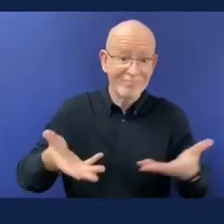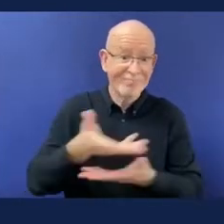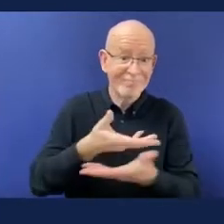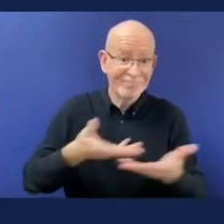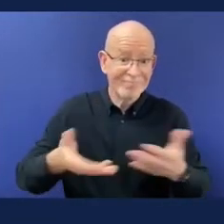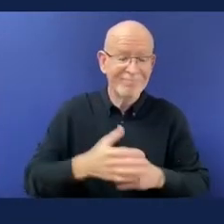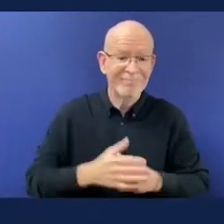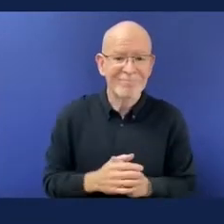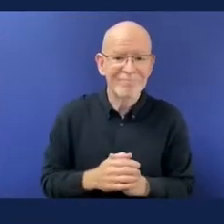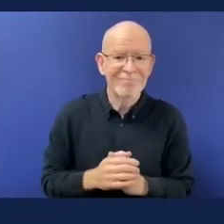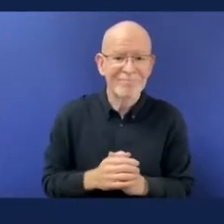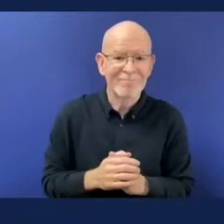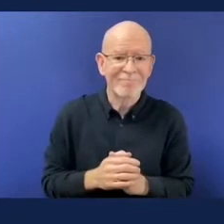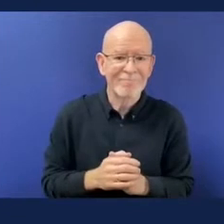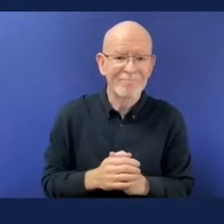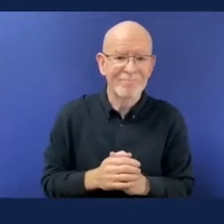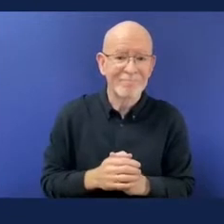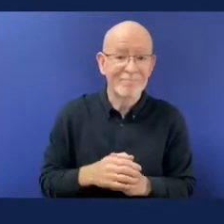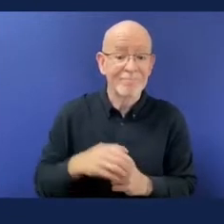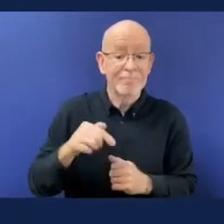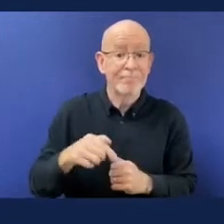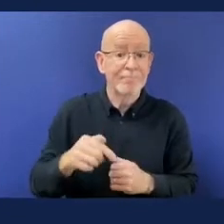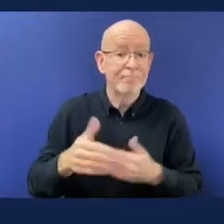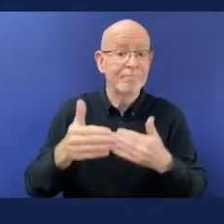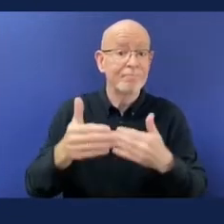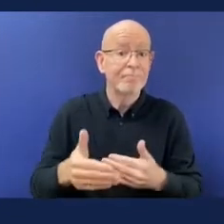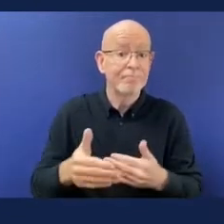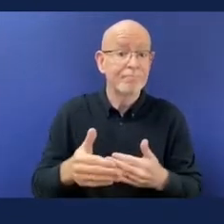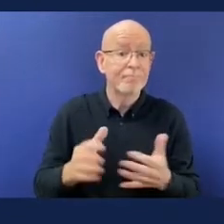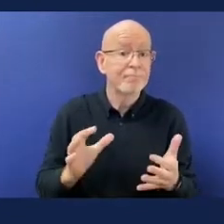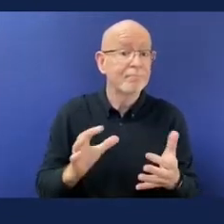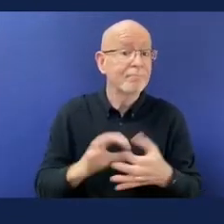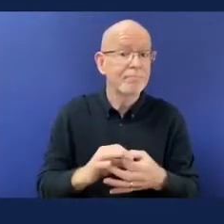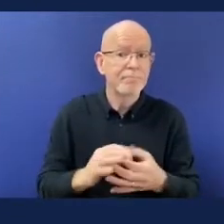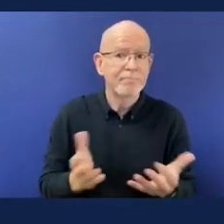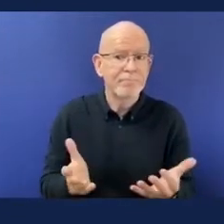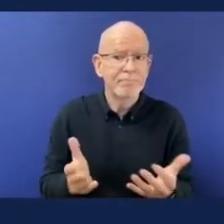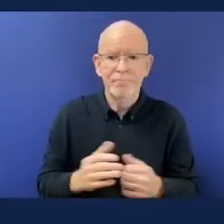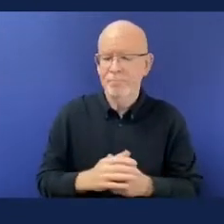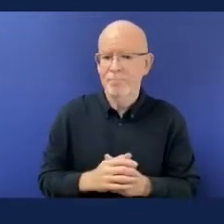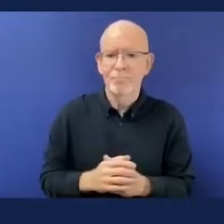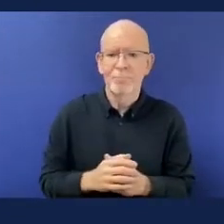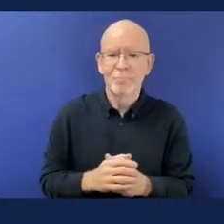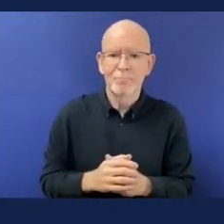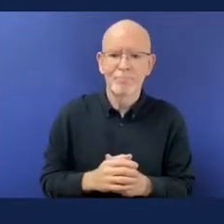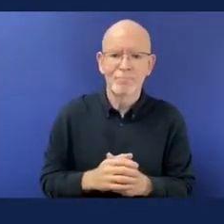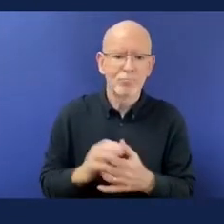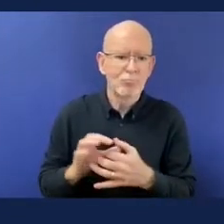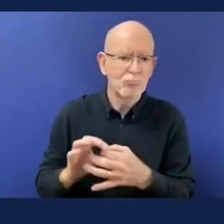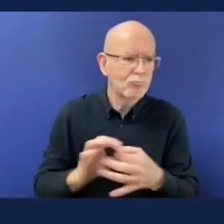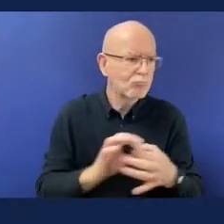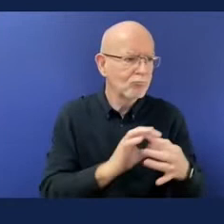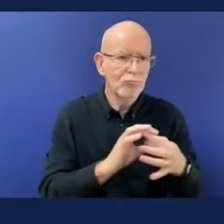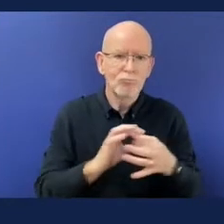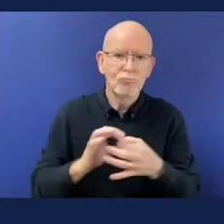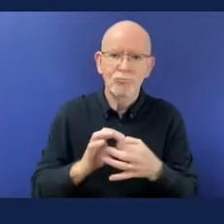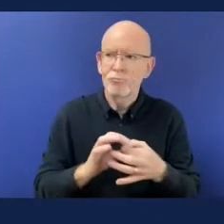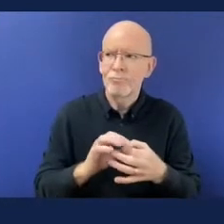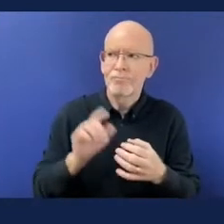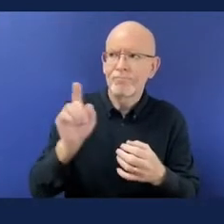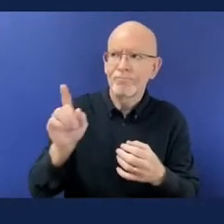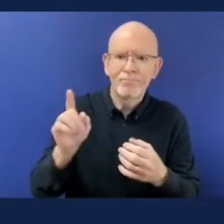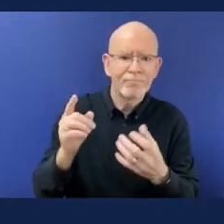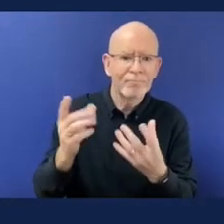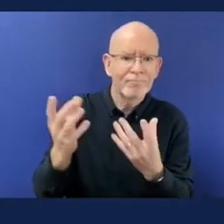moderator today. I am a 29-year-old white disabled woman with a visual